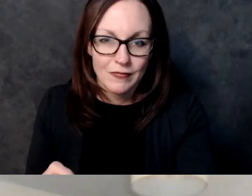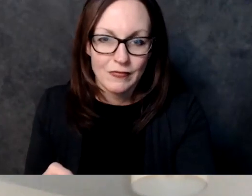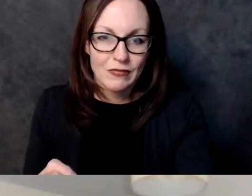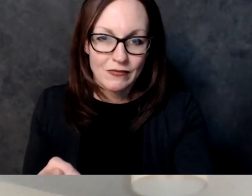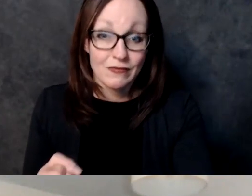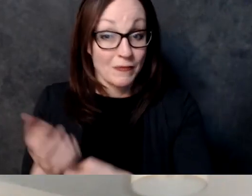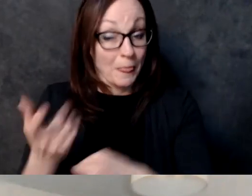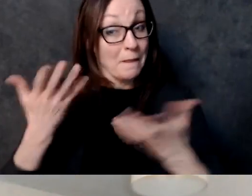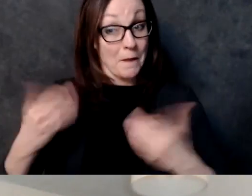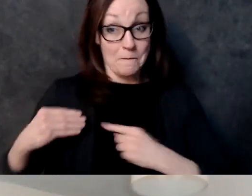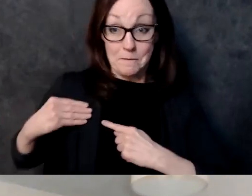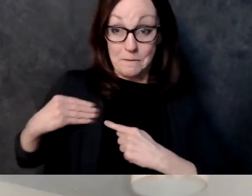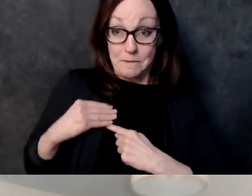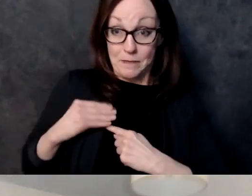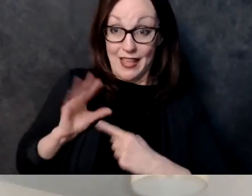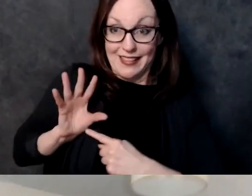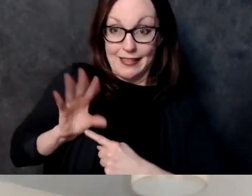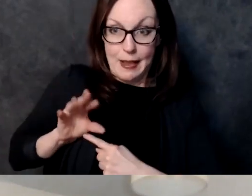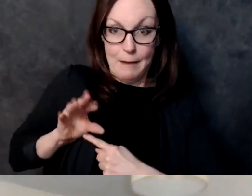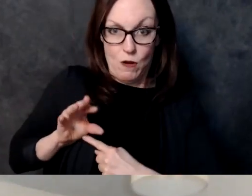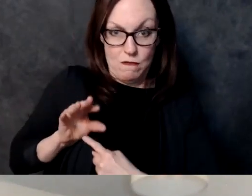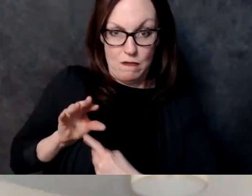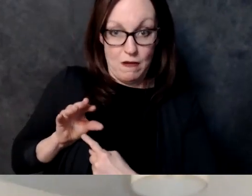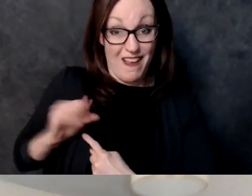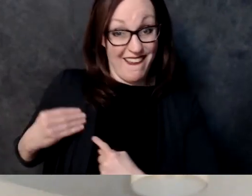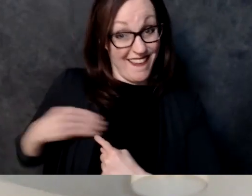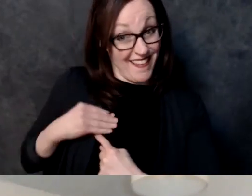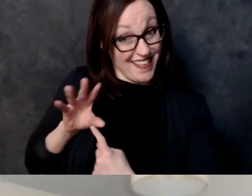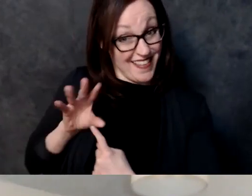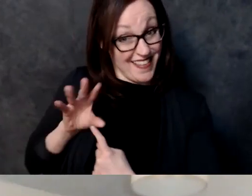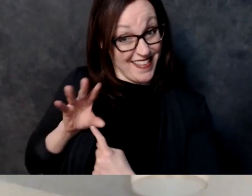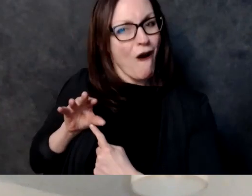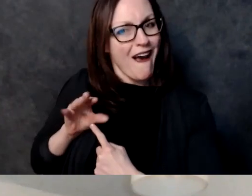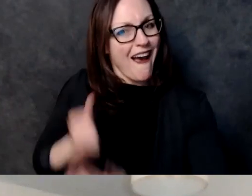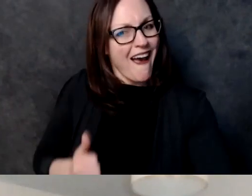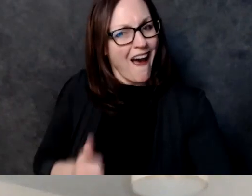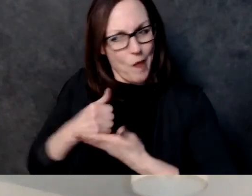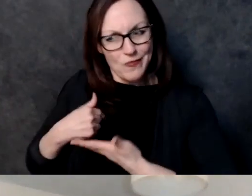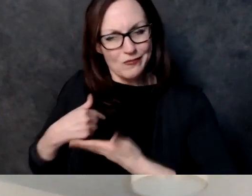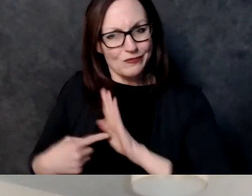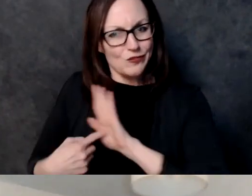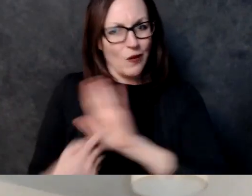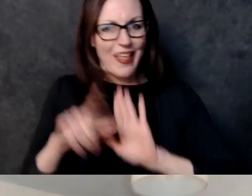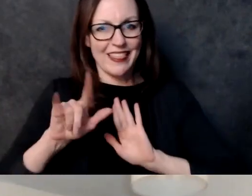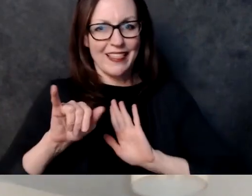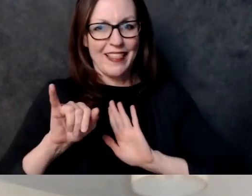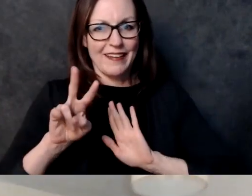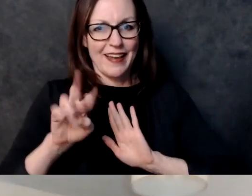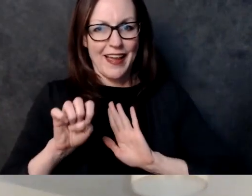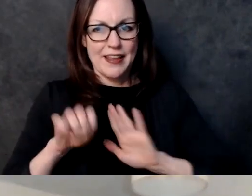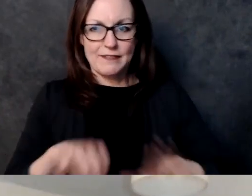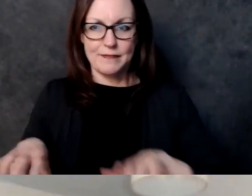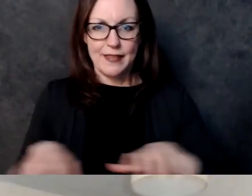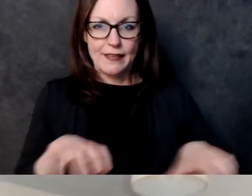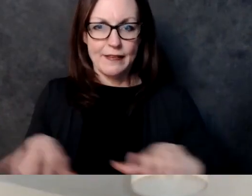those cameras are rolling and uh and frankly that that information is publicly accessible uh to a degree and uh